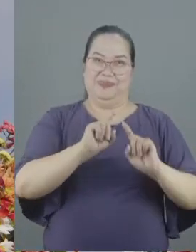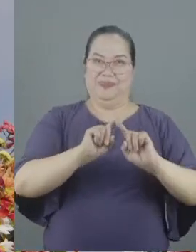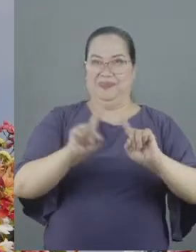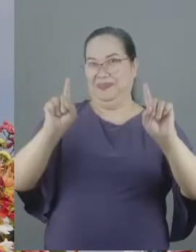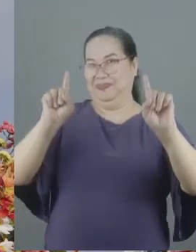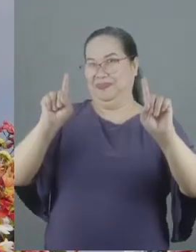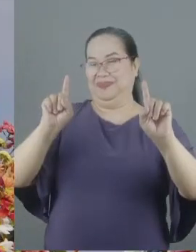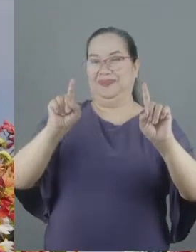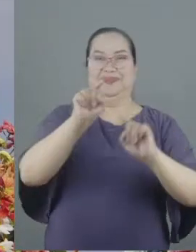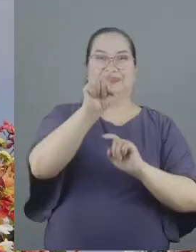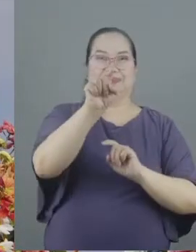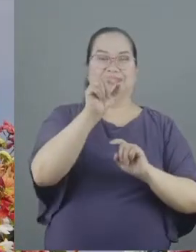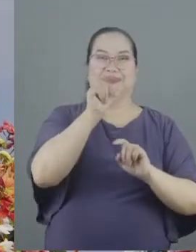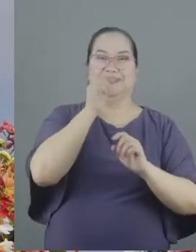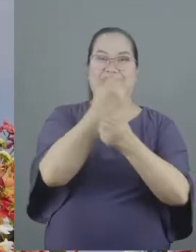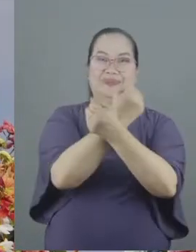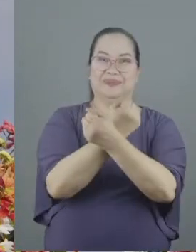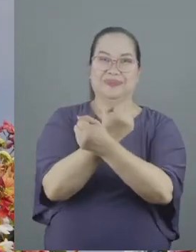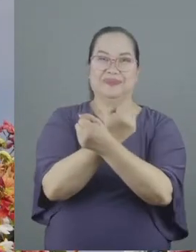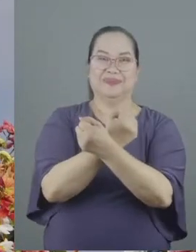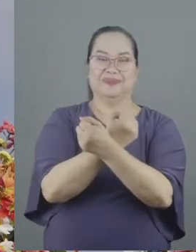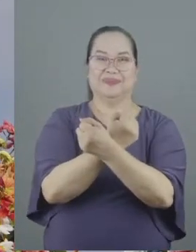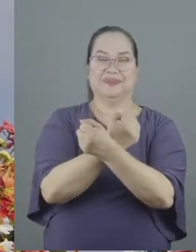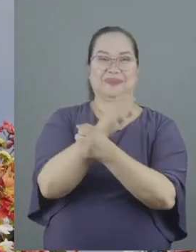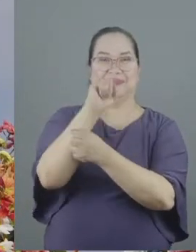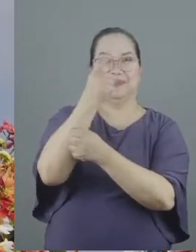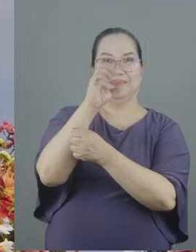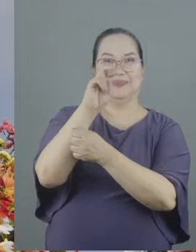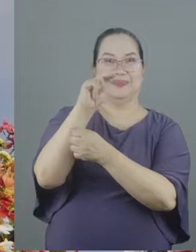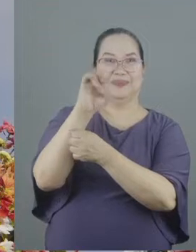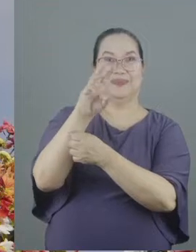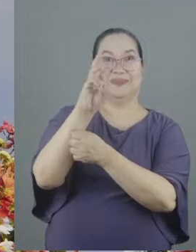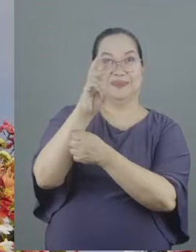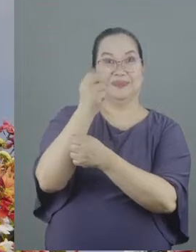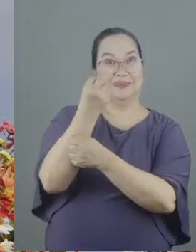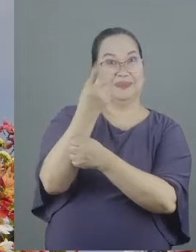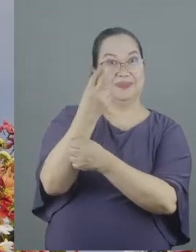as long as you're not enslaved 1 Corinthians 6 12 says